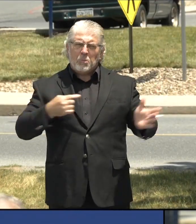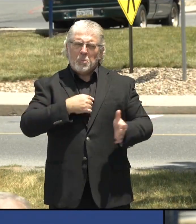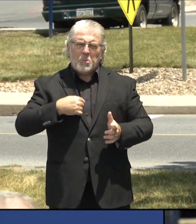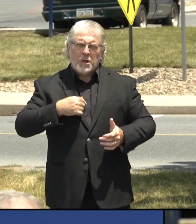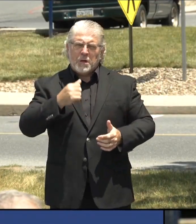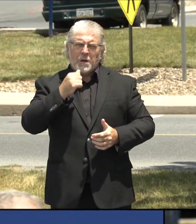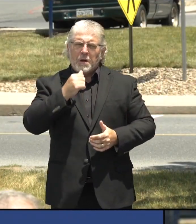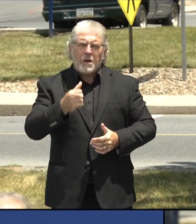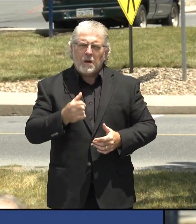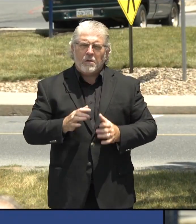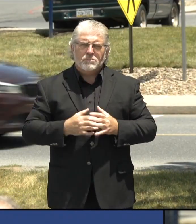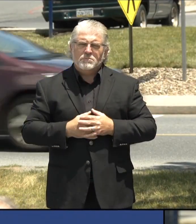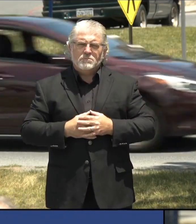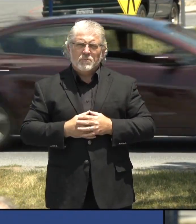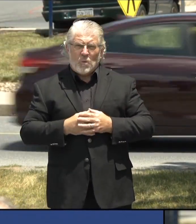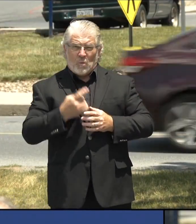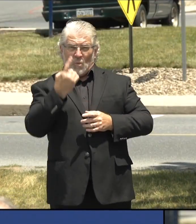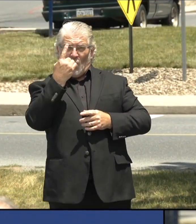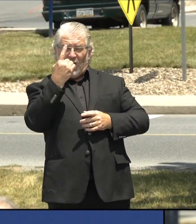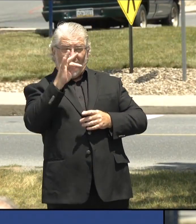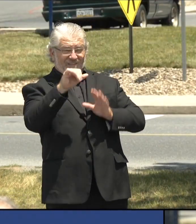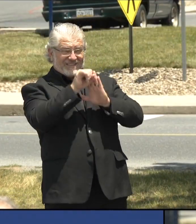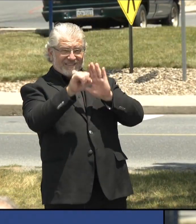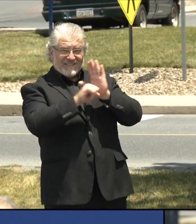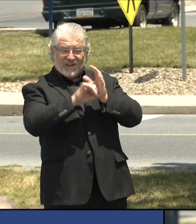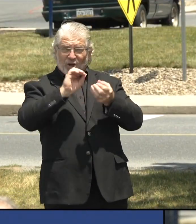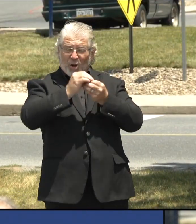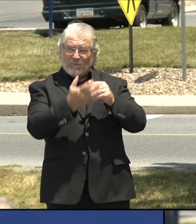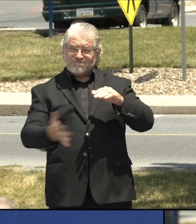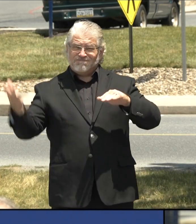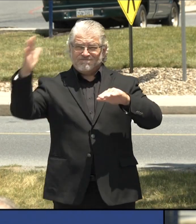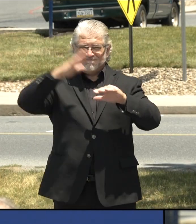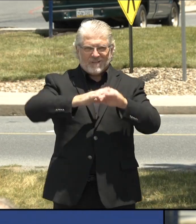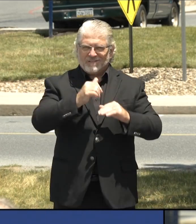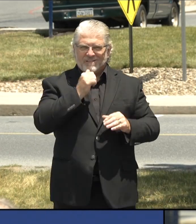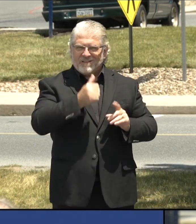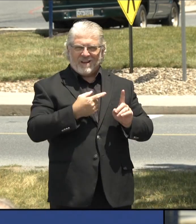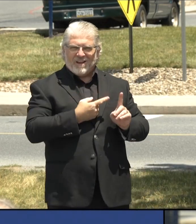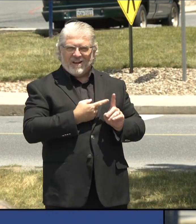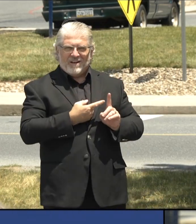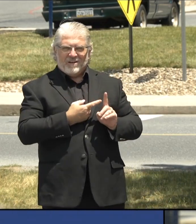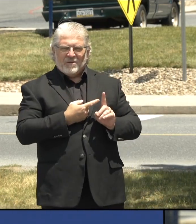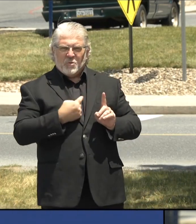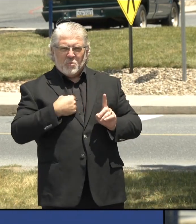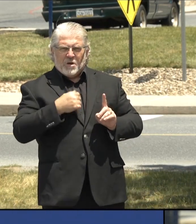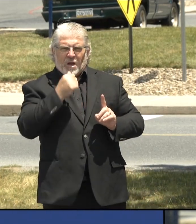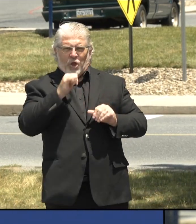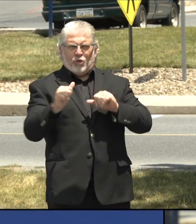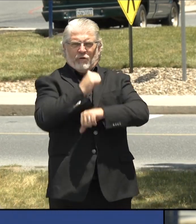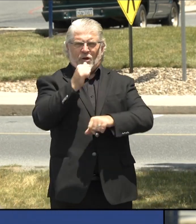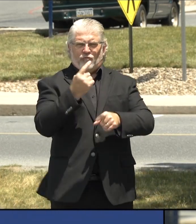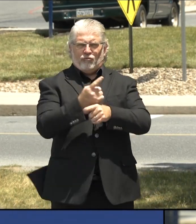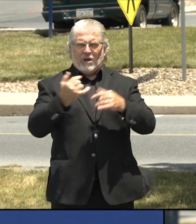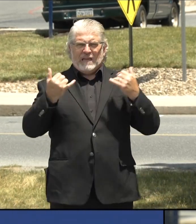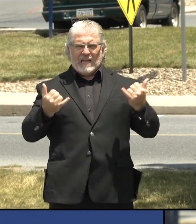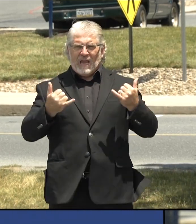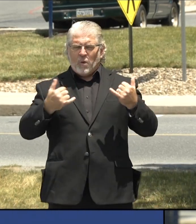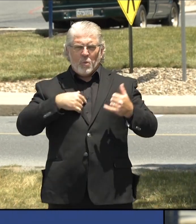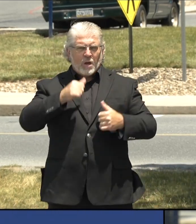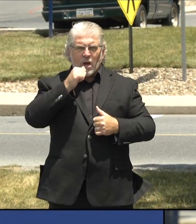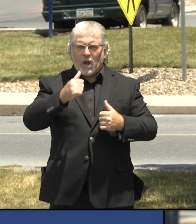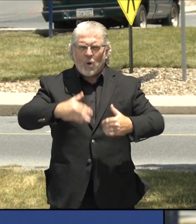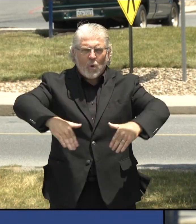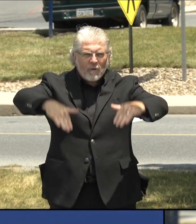looking at a big spike, a spike that actually threatens to overtake the health and capacity of the health care system.